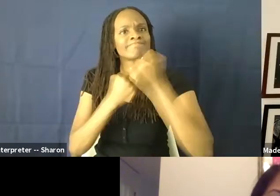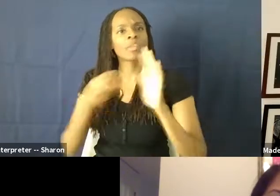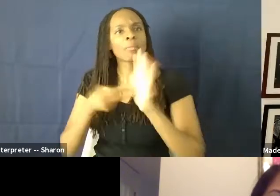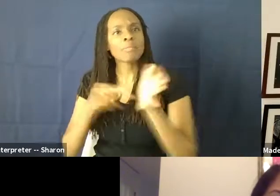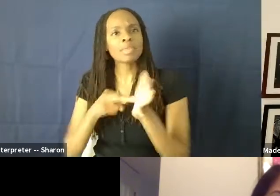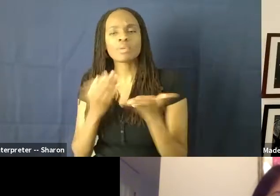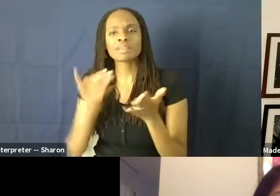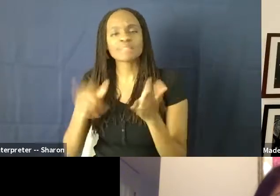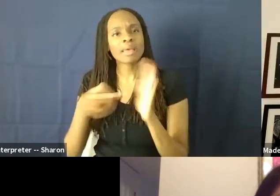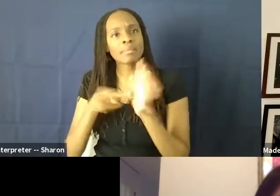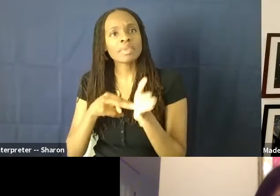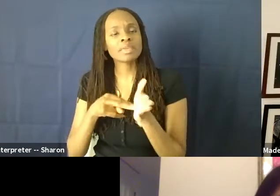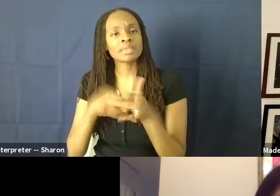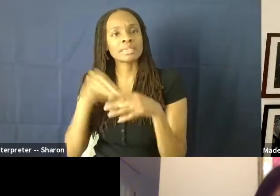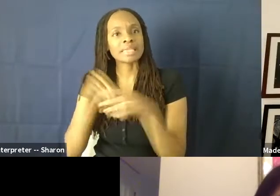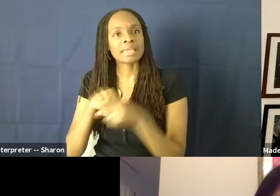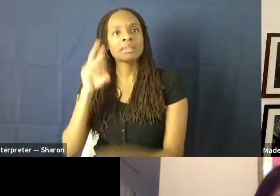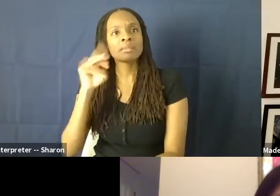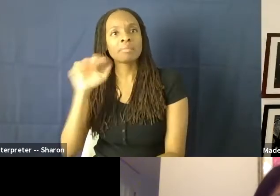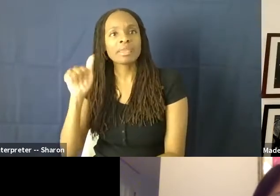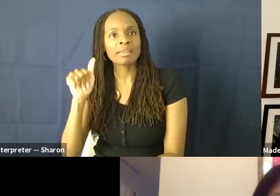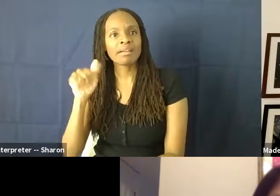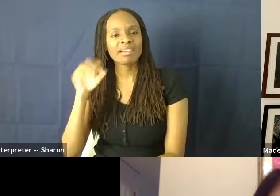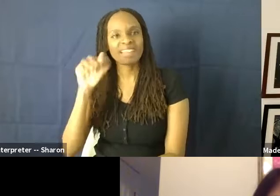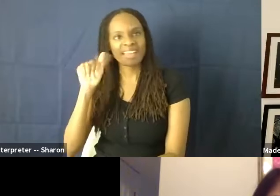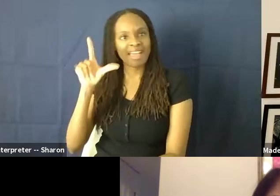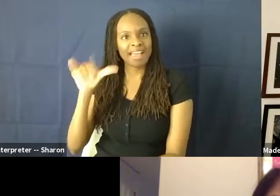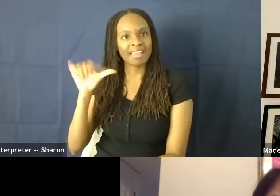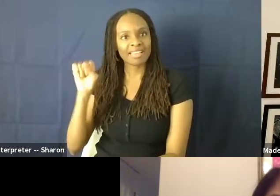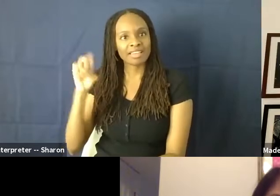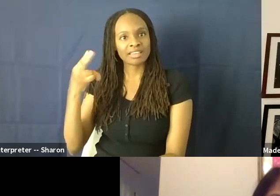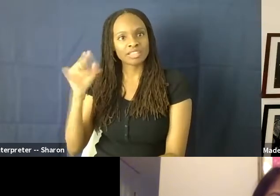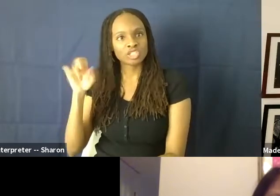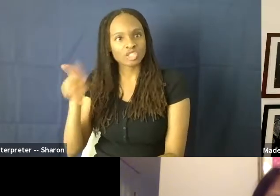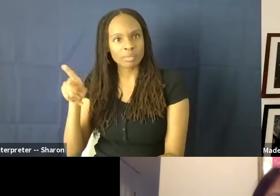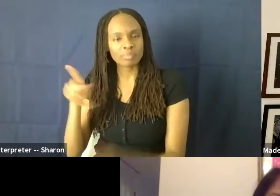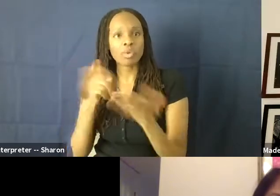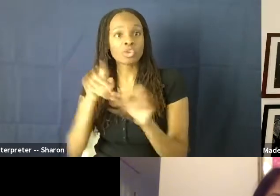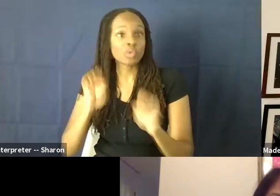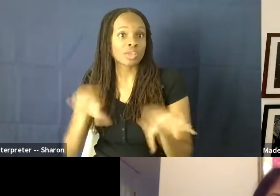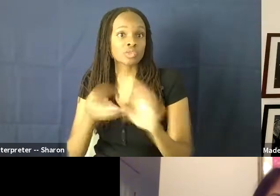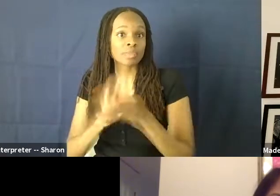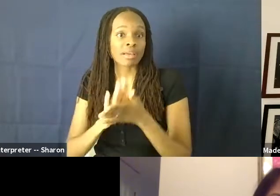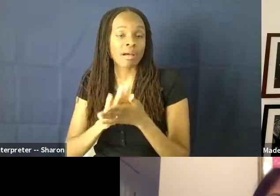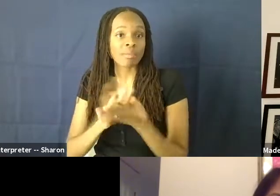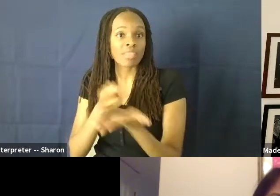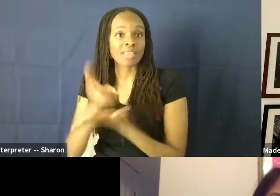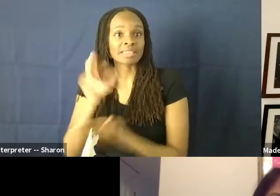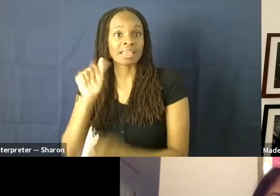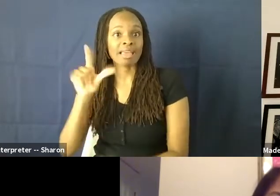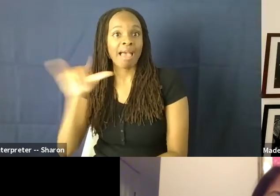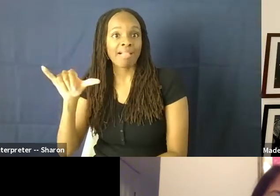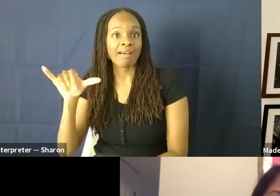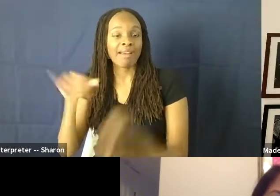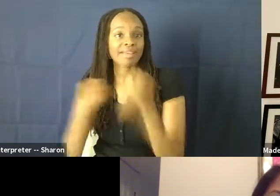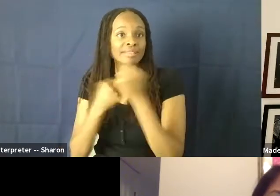And what you can all do to be an authentic ally. And then I'll come back and Lisa will jump in and